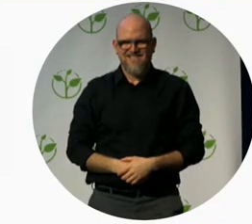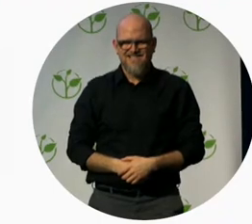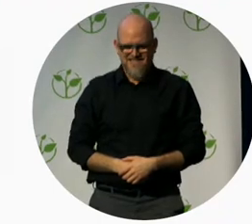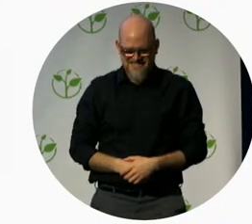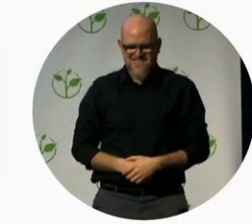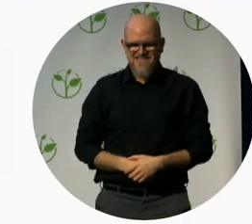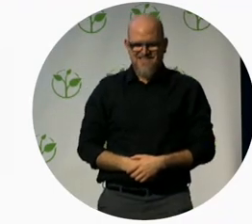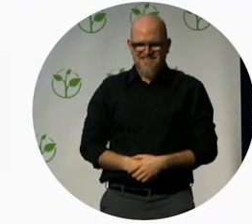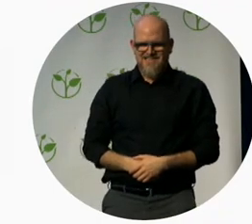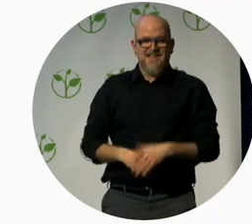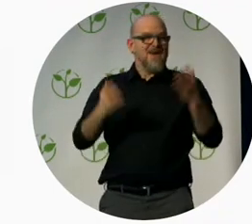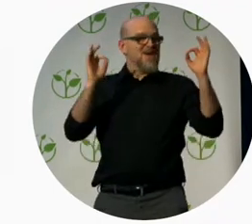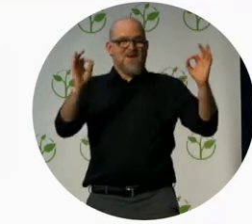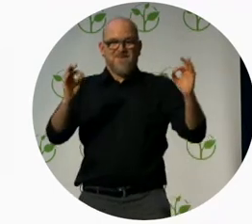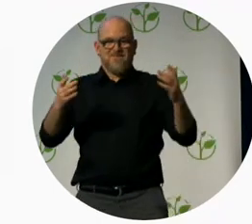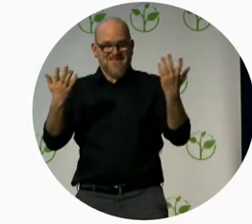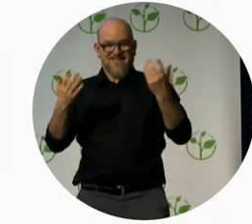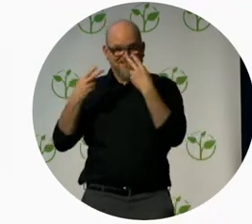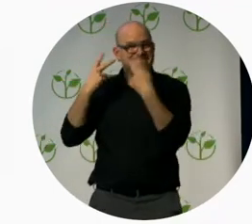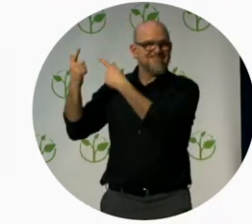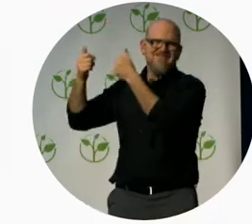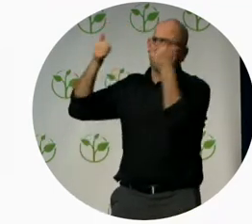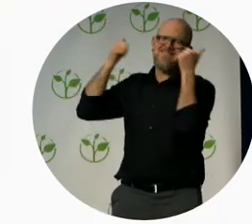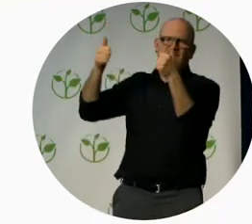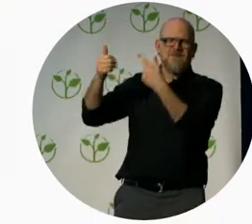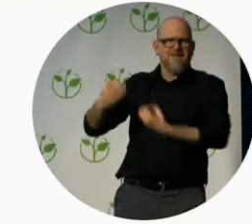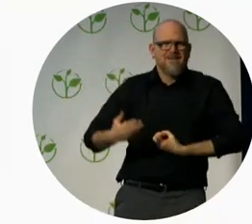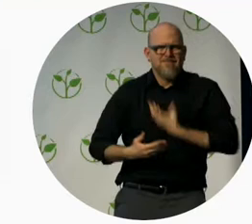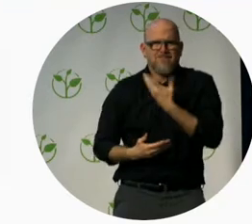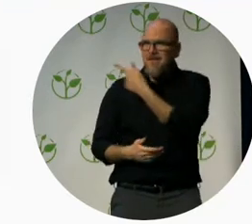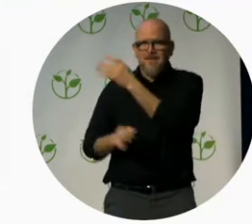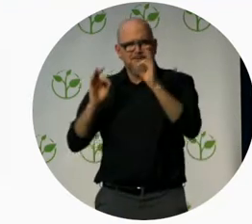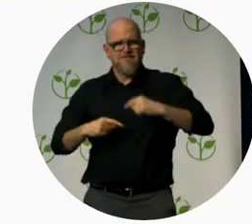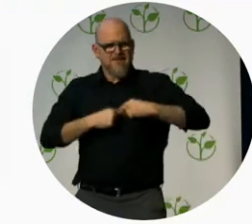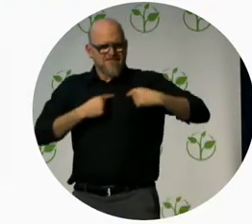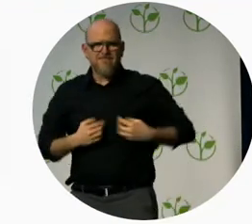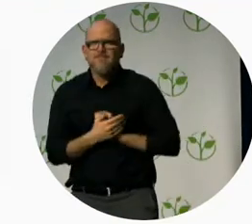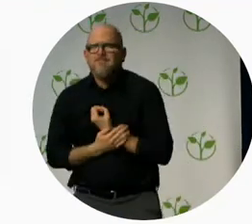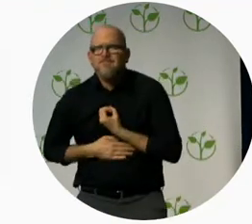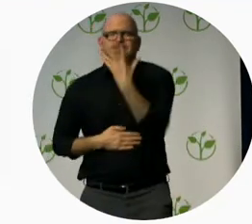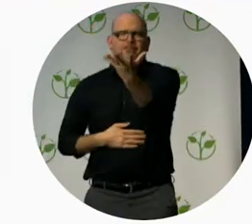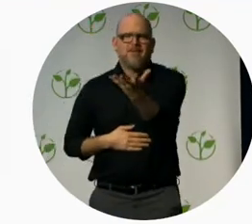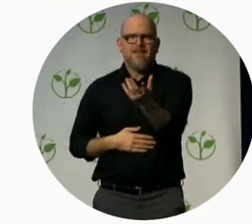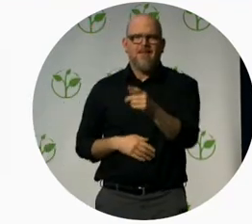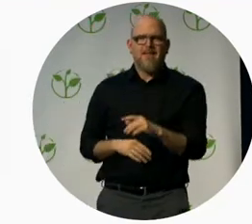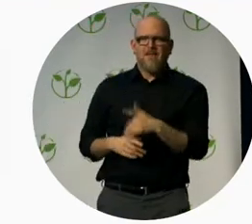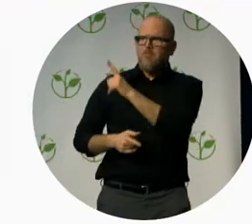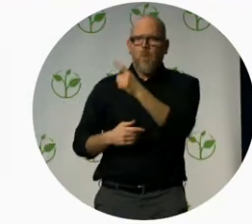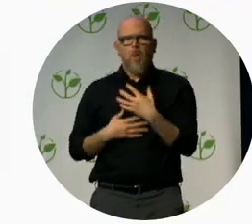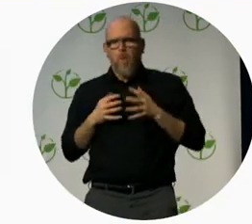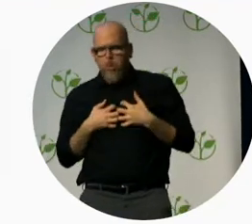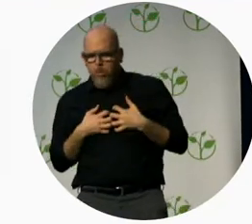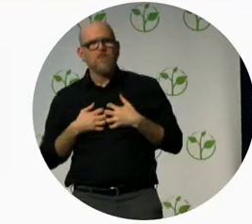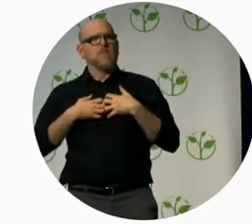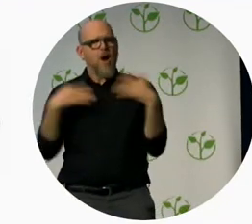Amazing, isn't it? But that's authenticity. And it's nothing to be afraid of. Be bold. Over the past